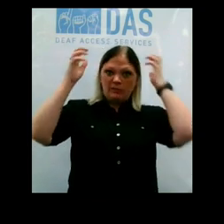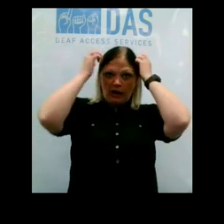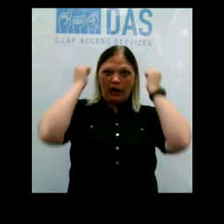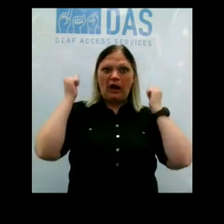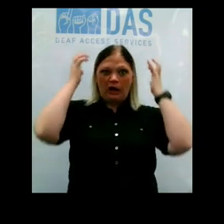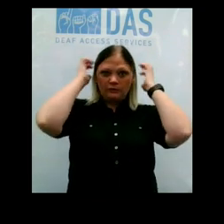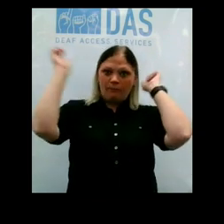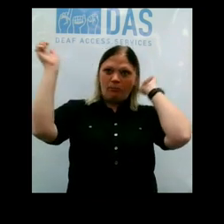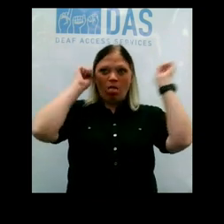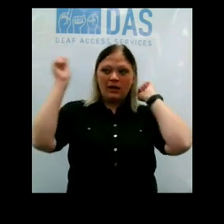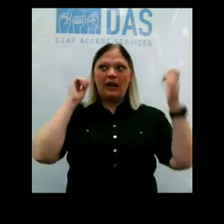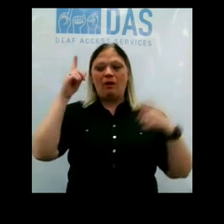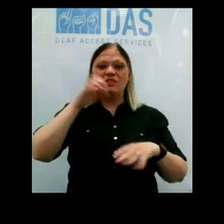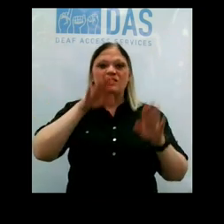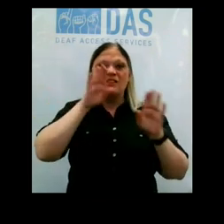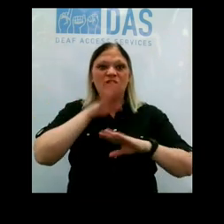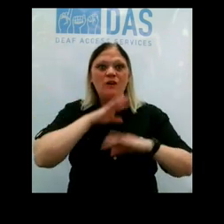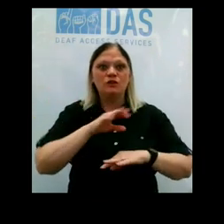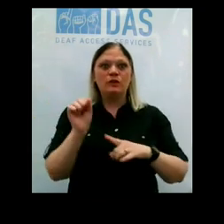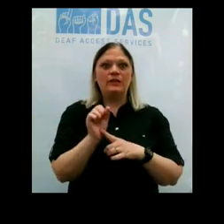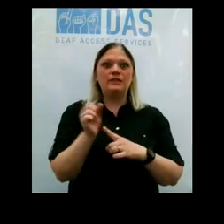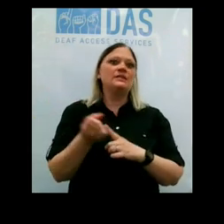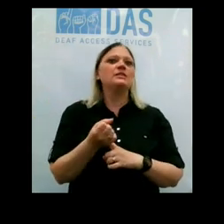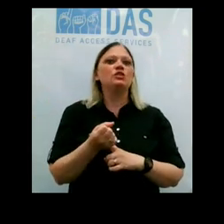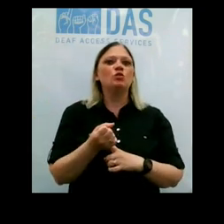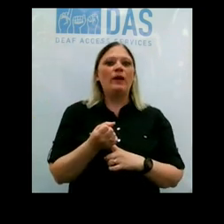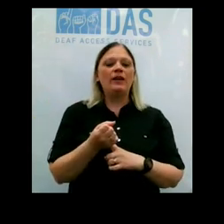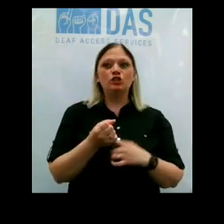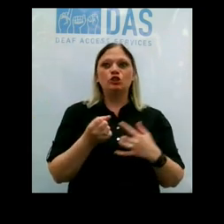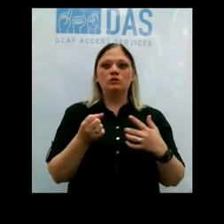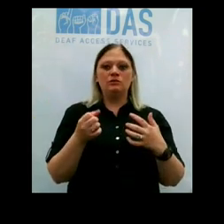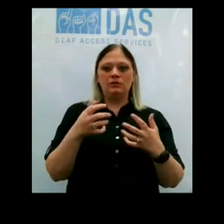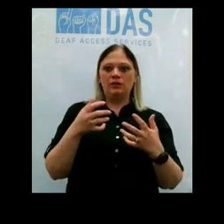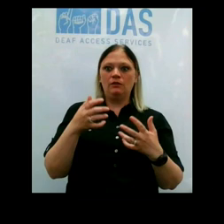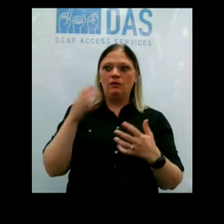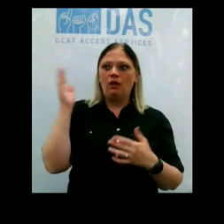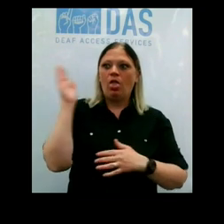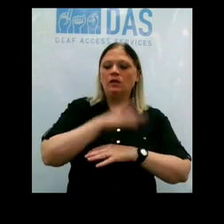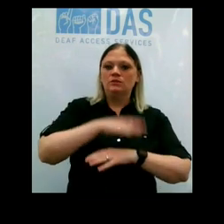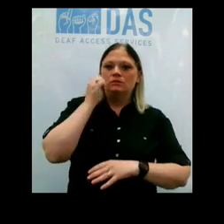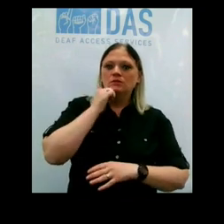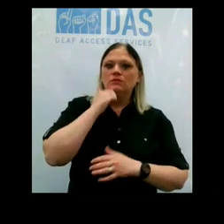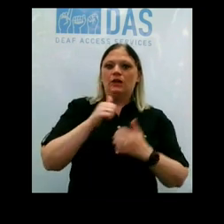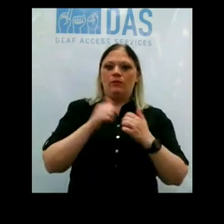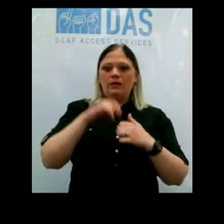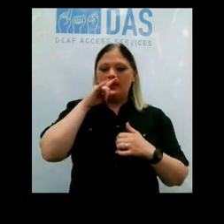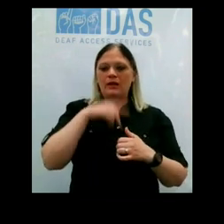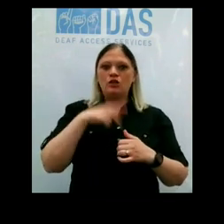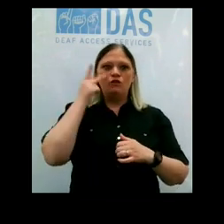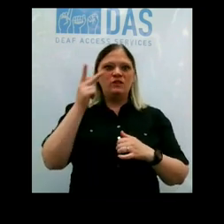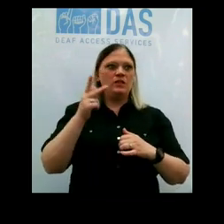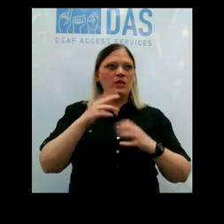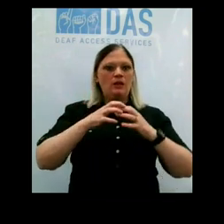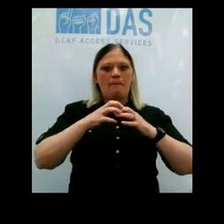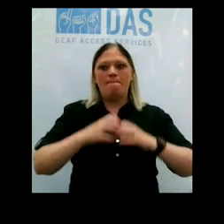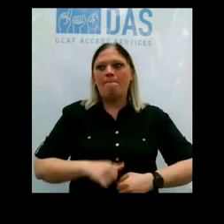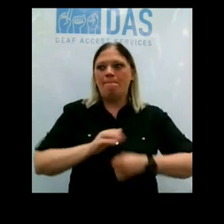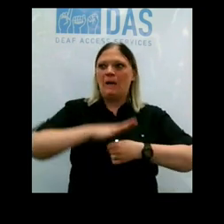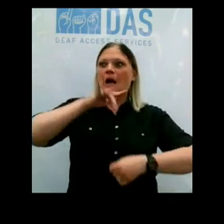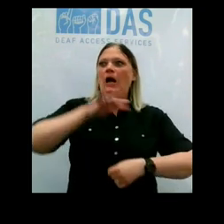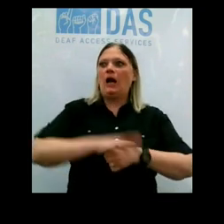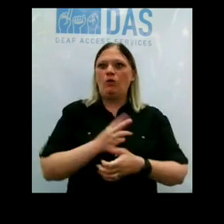experience for them. It's been a really frustrating experience with the kids. We've all seen meltdowns in our homes. And